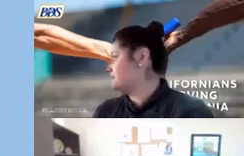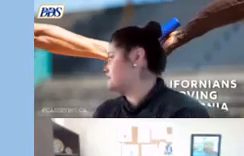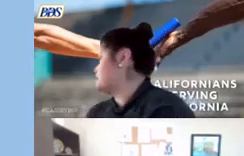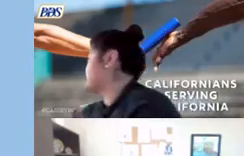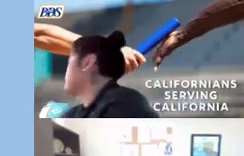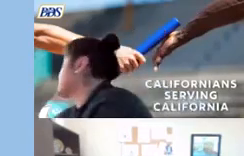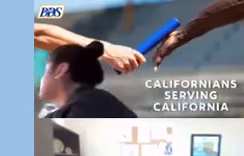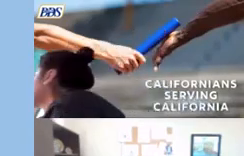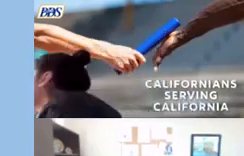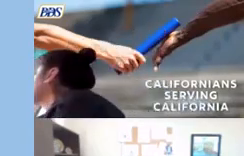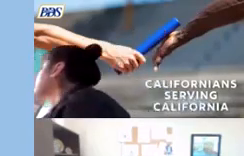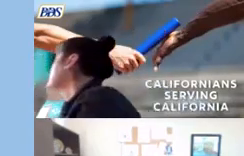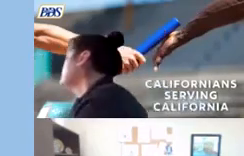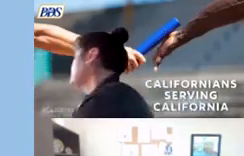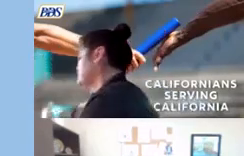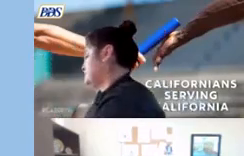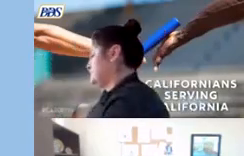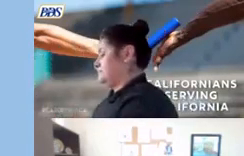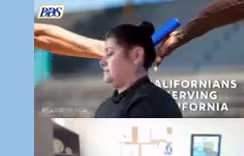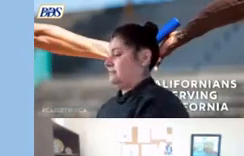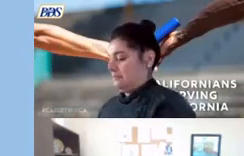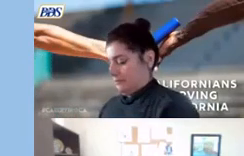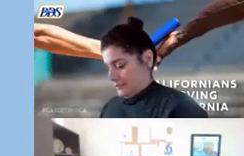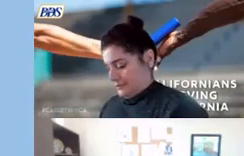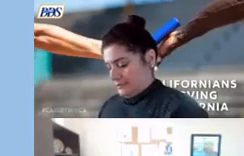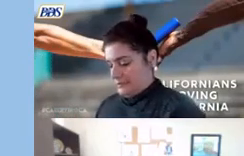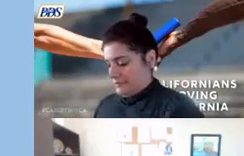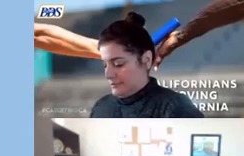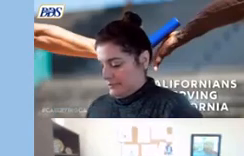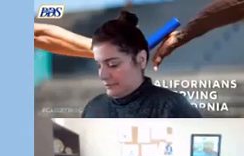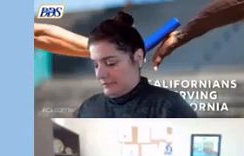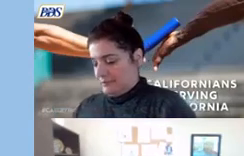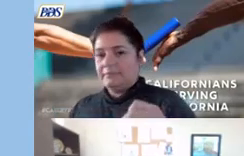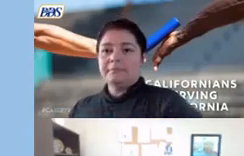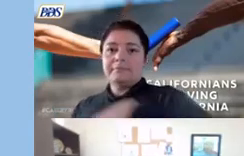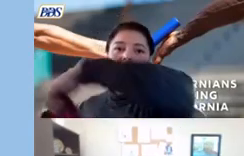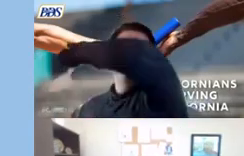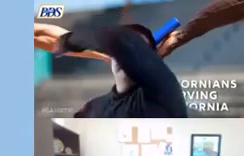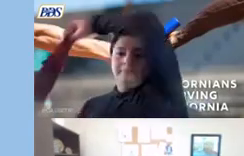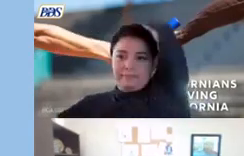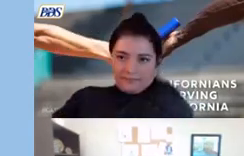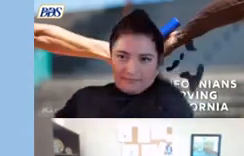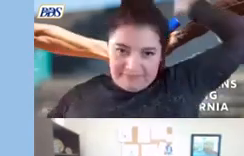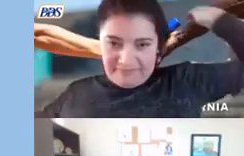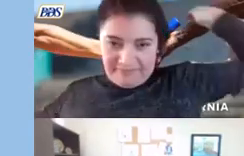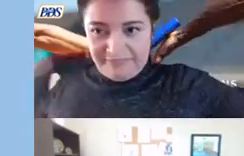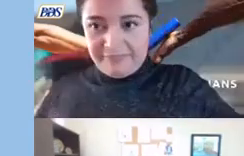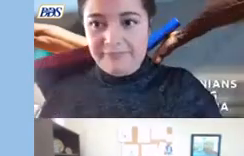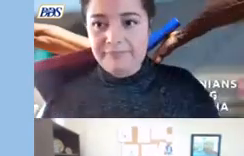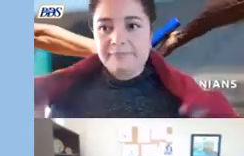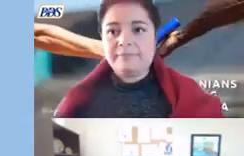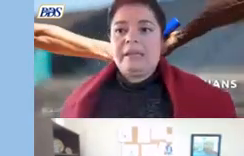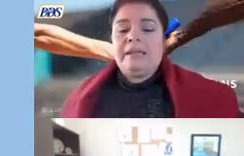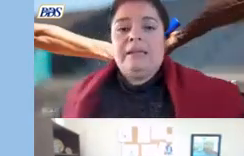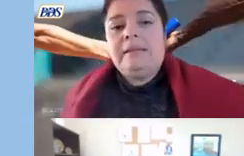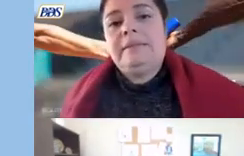i'll mention that uh this data is always a